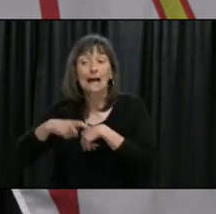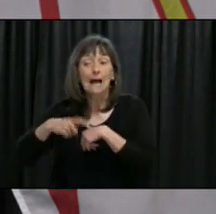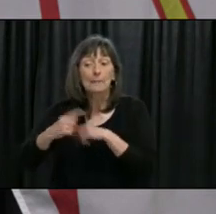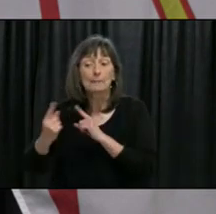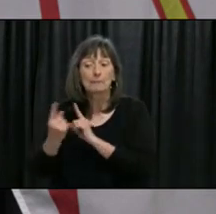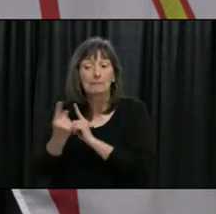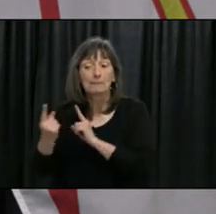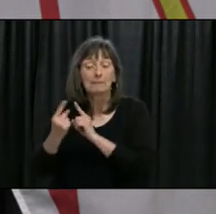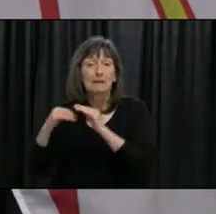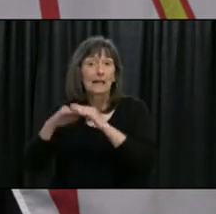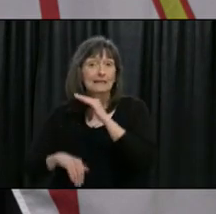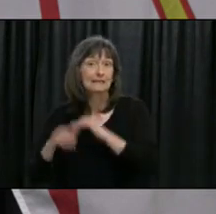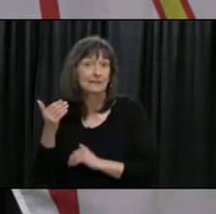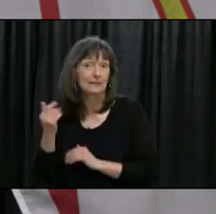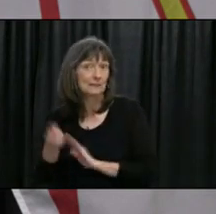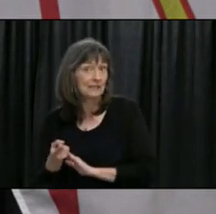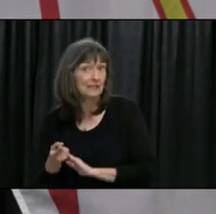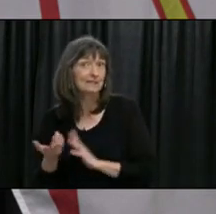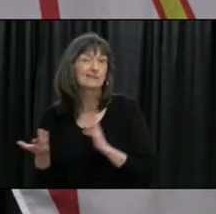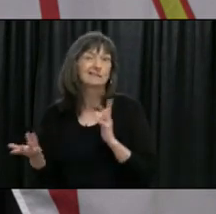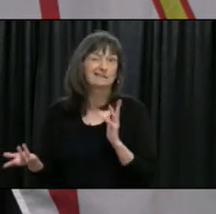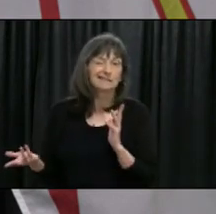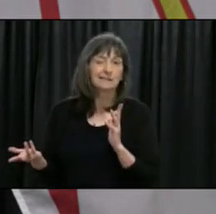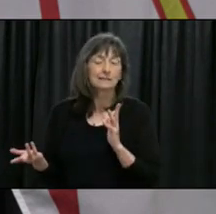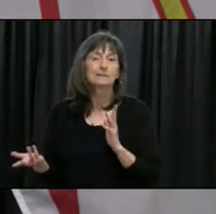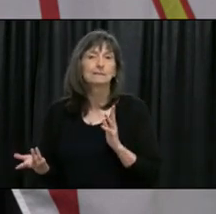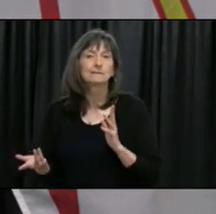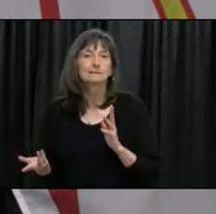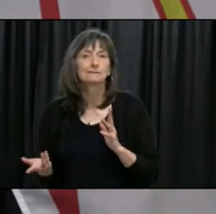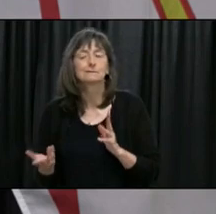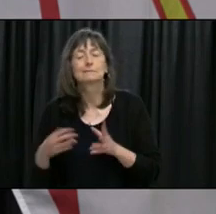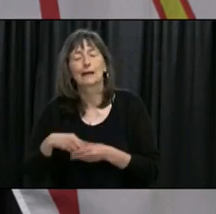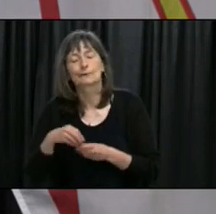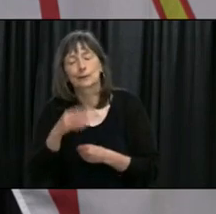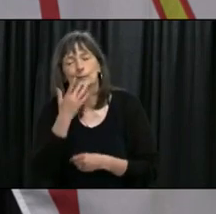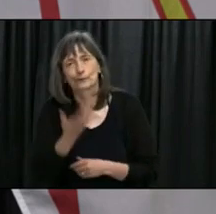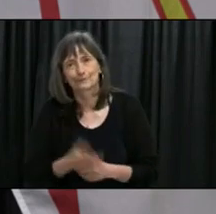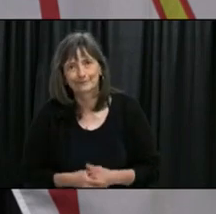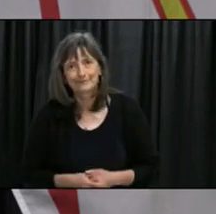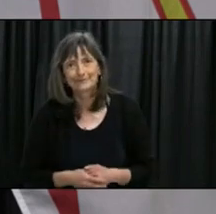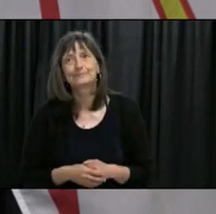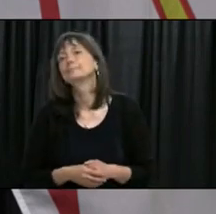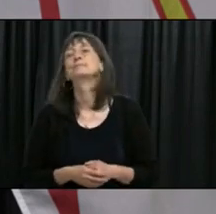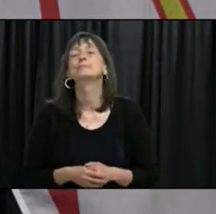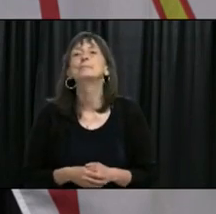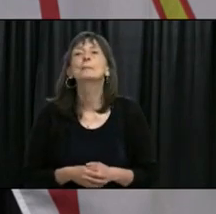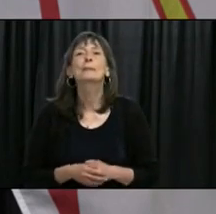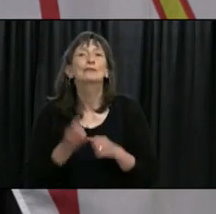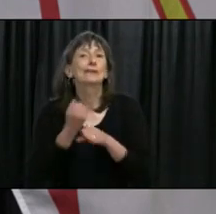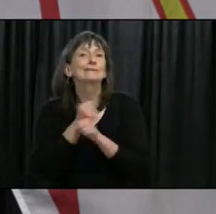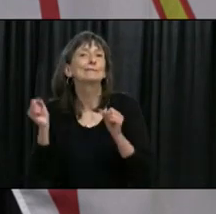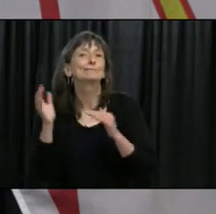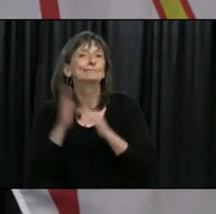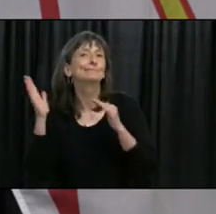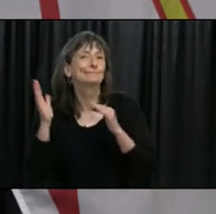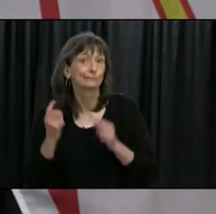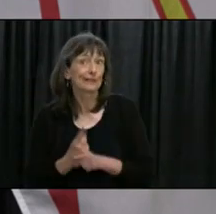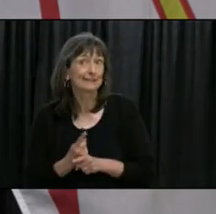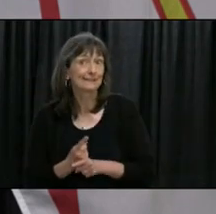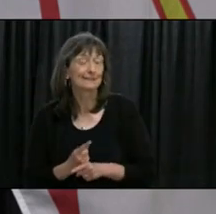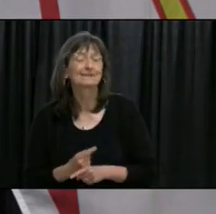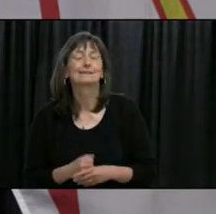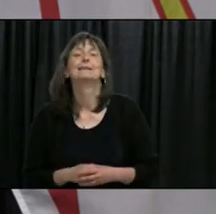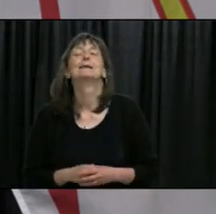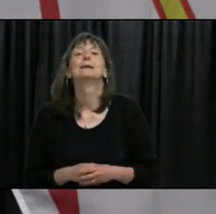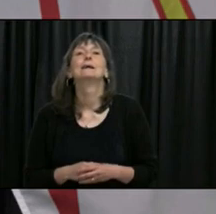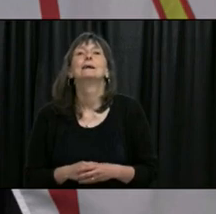bubble as low as you can and then outside activities are safer than inside activities so those are all things that you need to